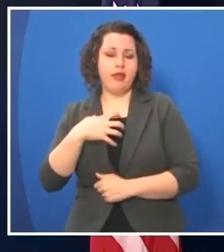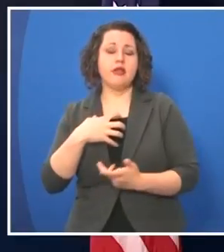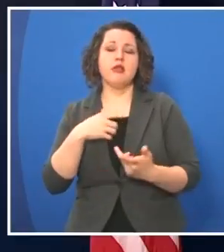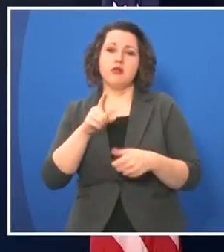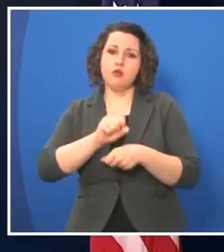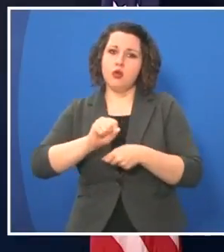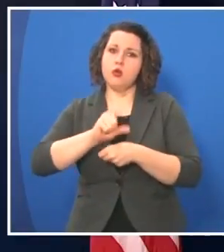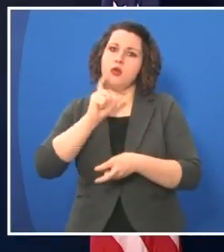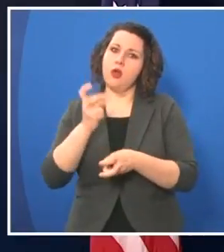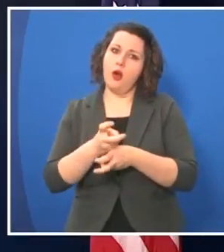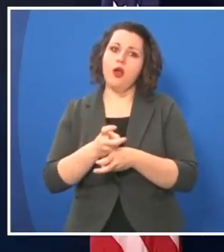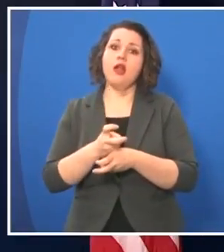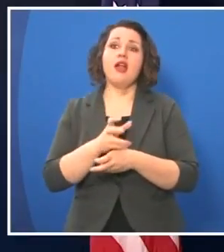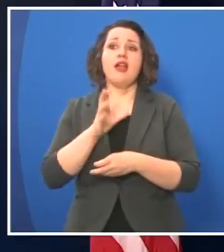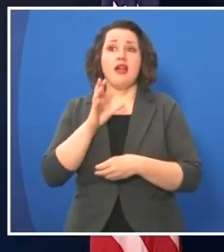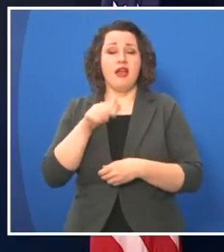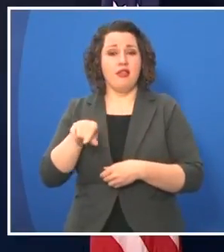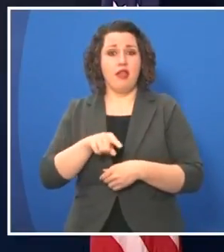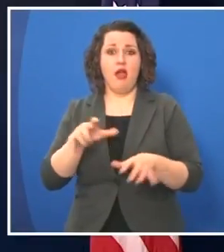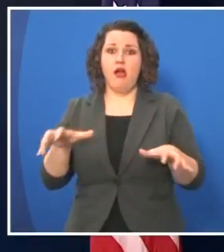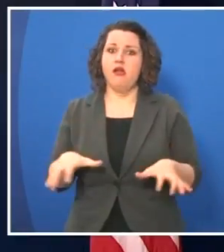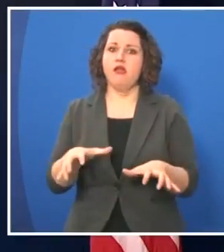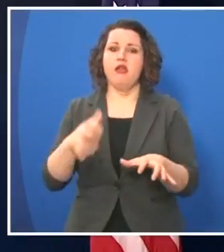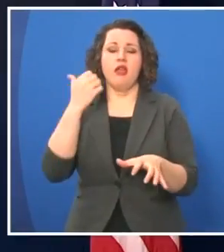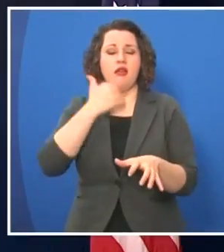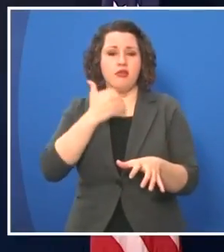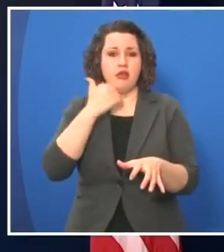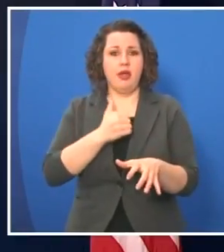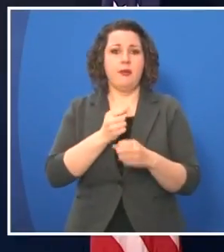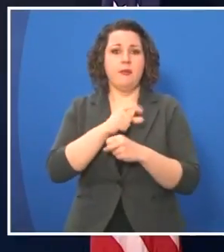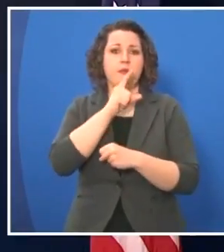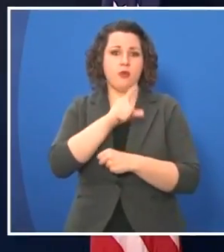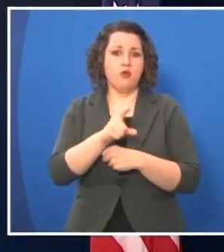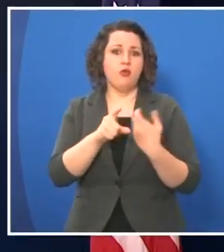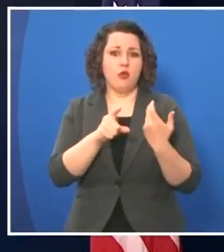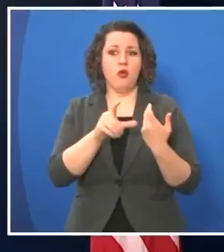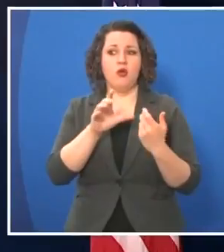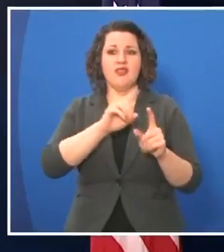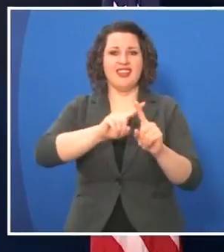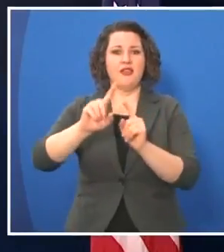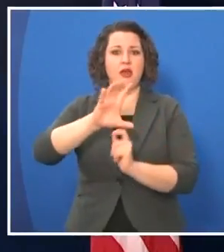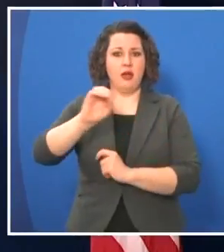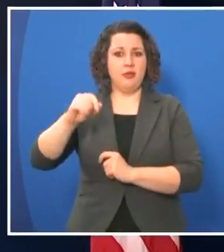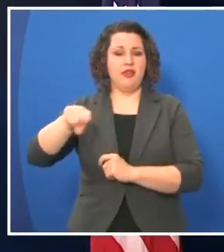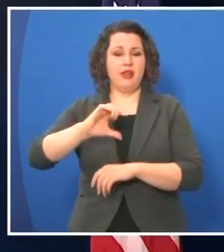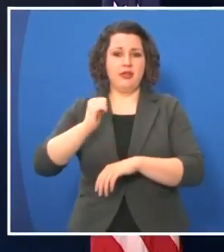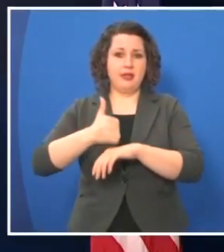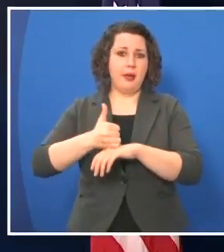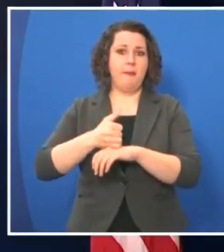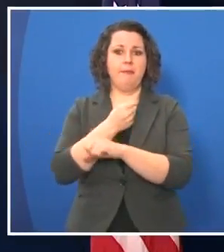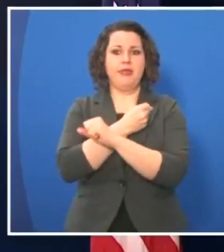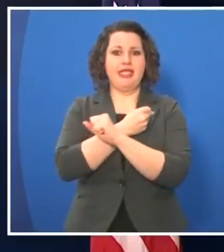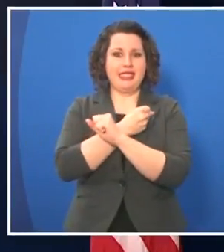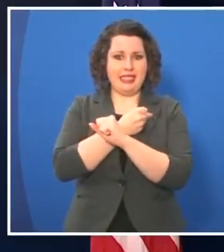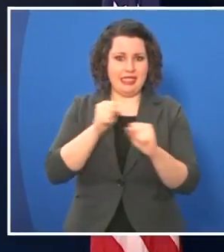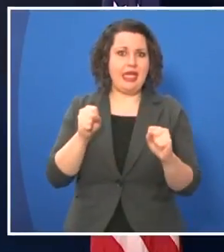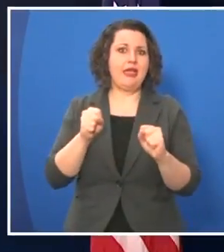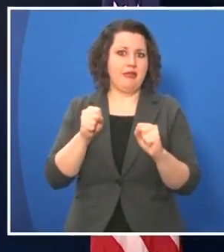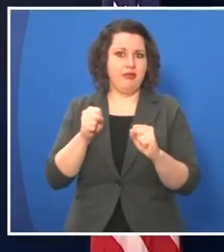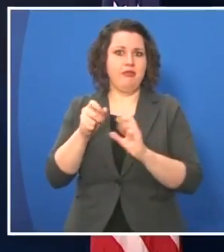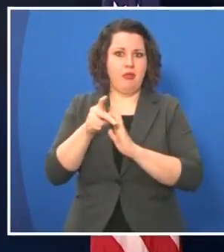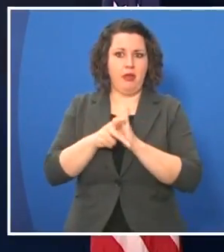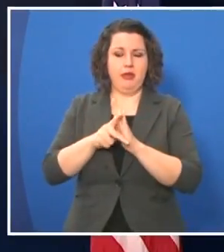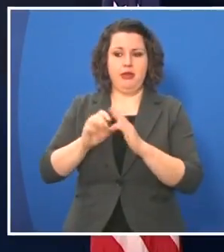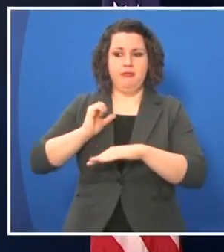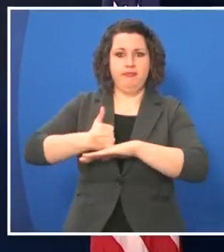really the proactive approach that they're taking every day to make sure that companies are implementing safe practices. So I want to just